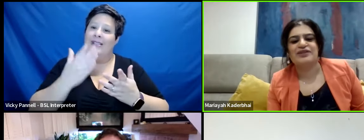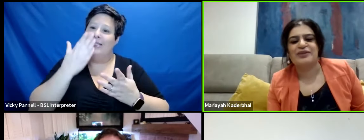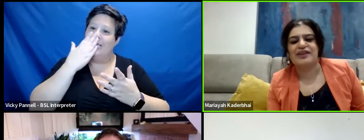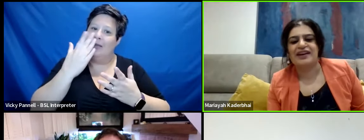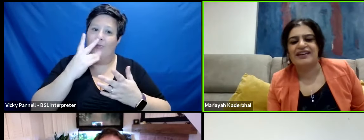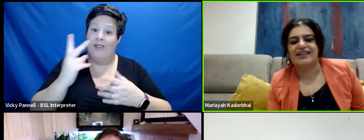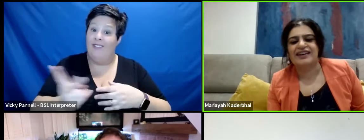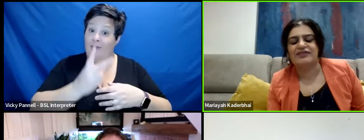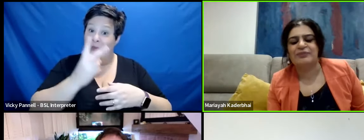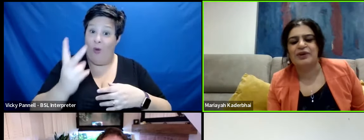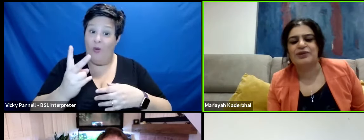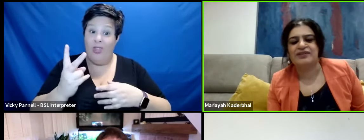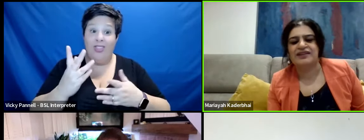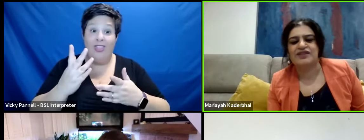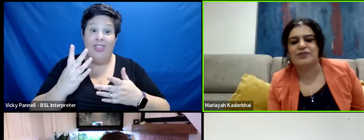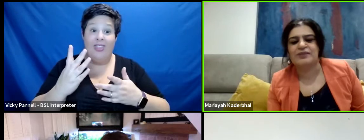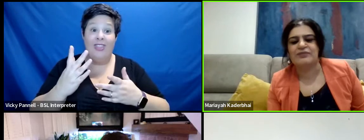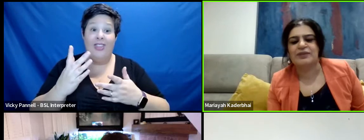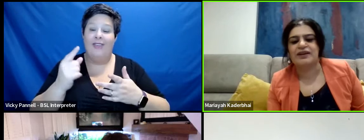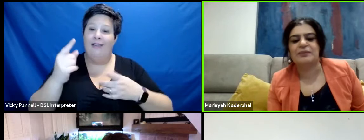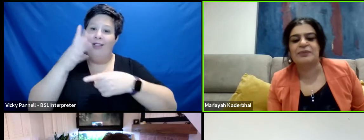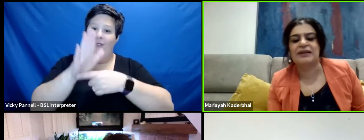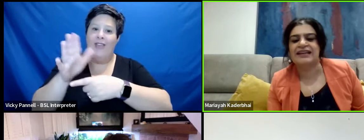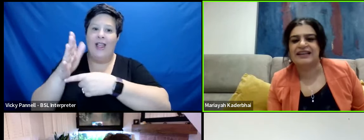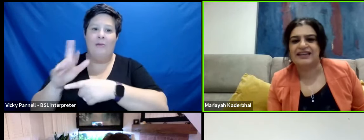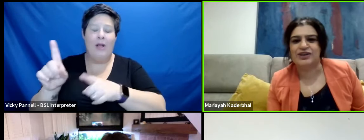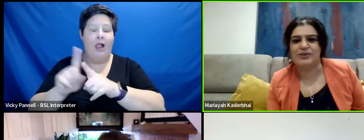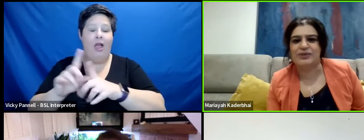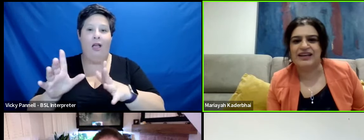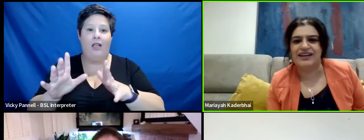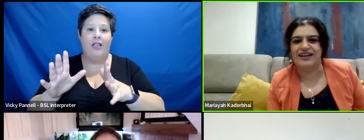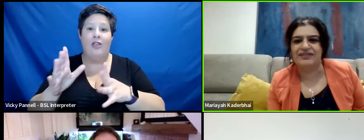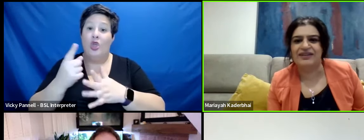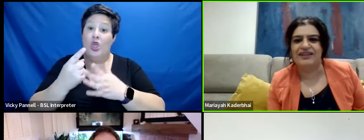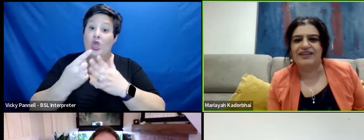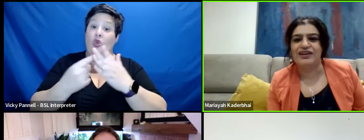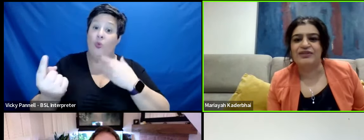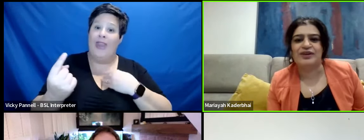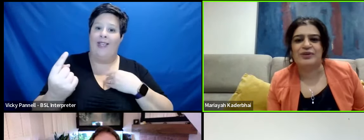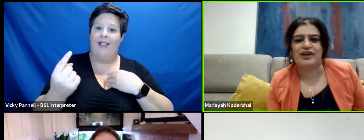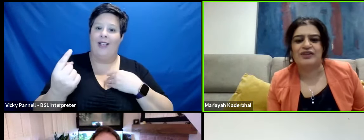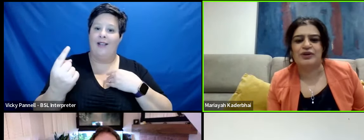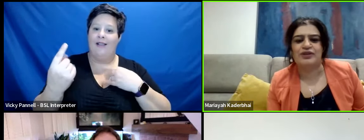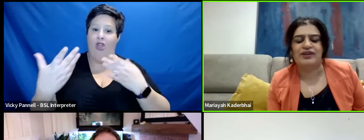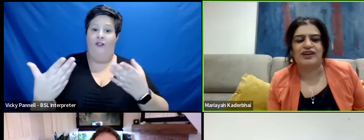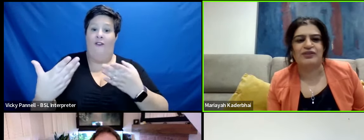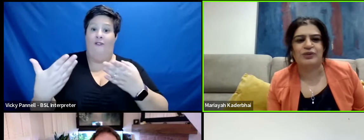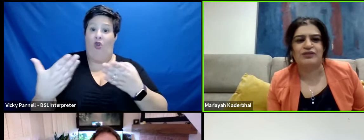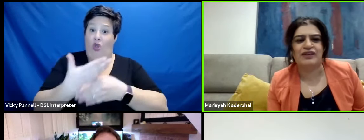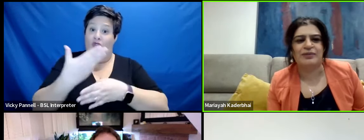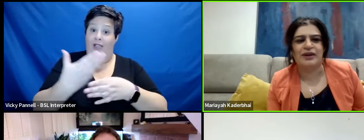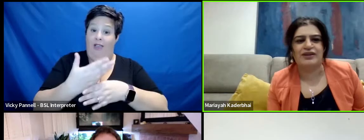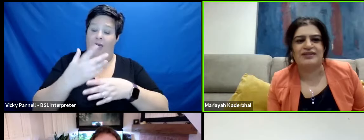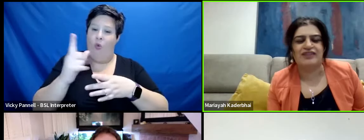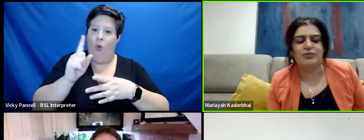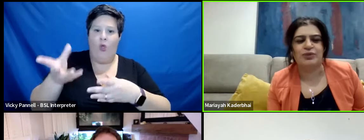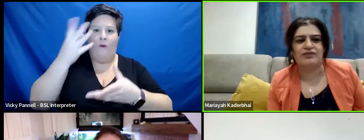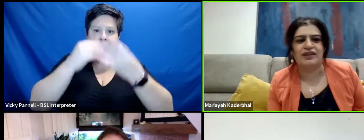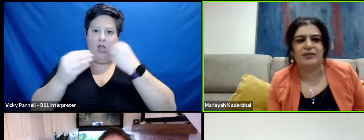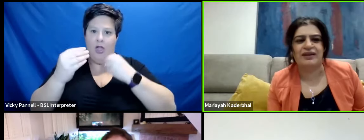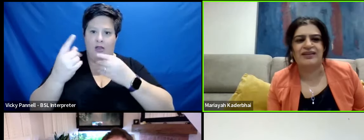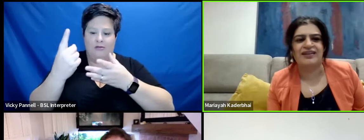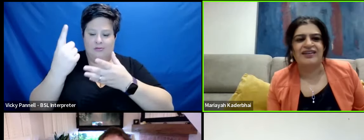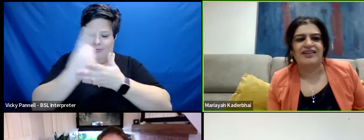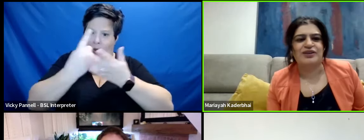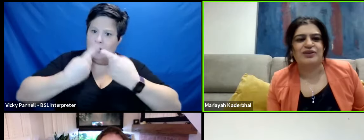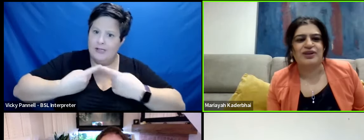for both of you that kind of both of these films have been completely unique kind of career-wise for both of and kind of what you've learnt about yourself, what